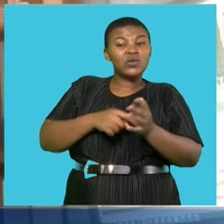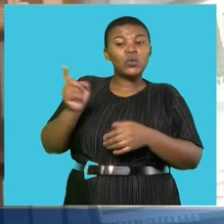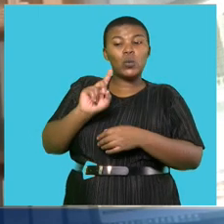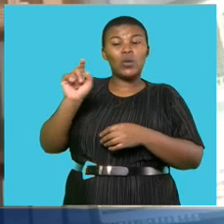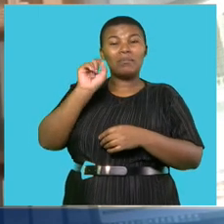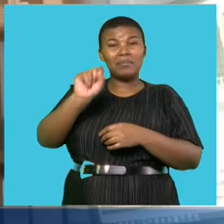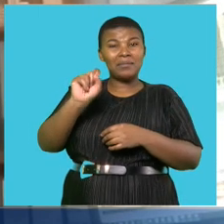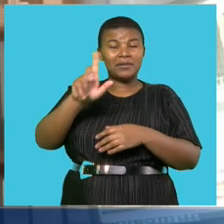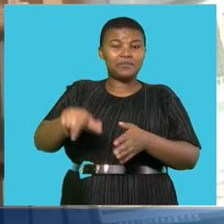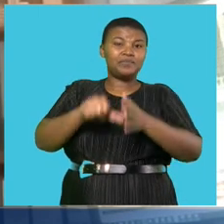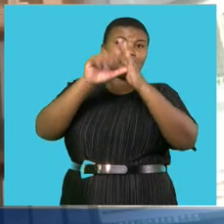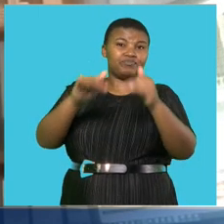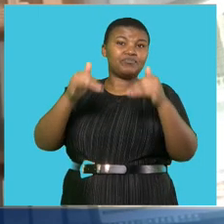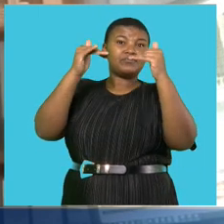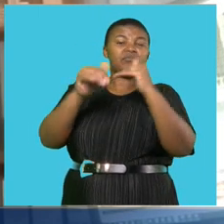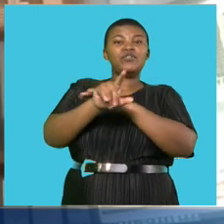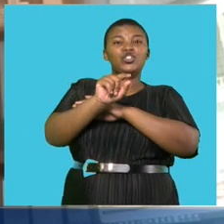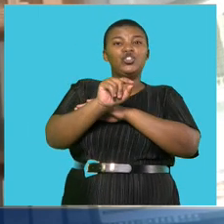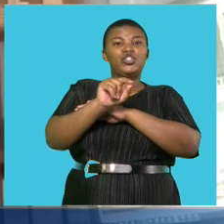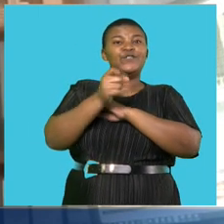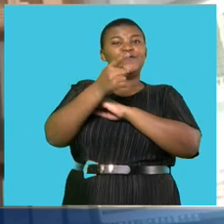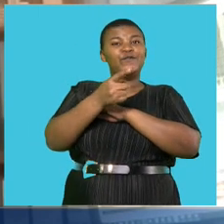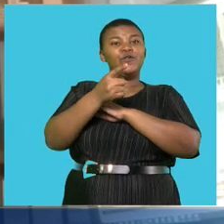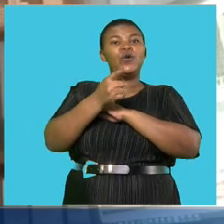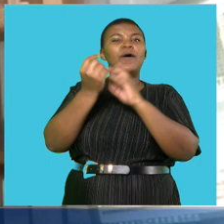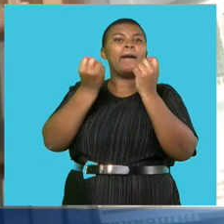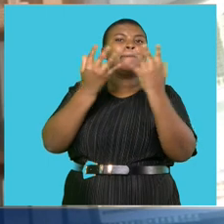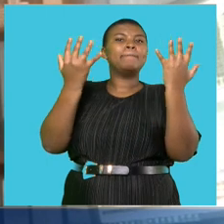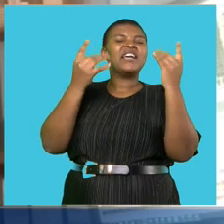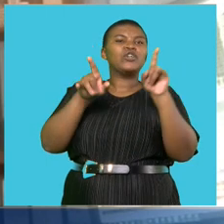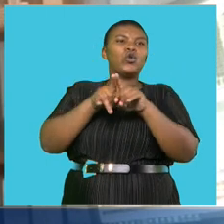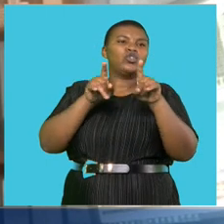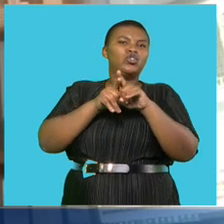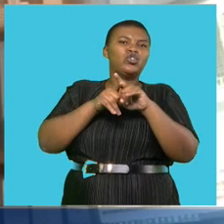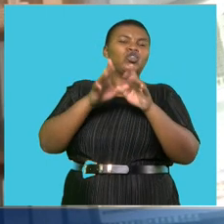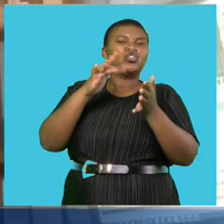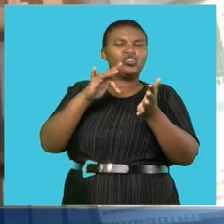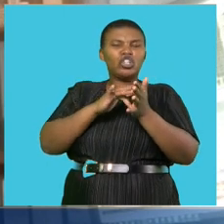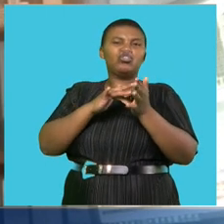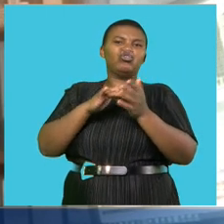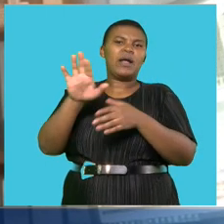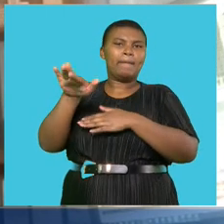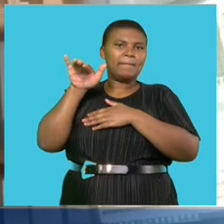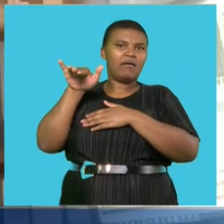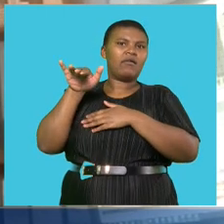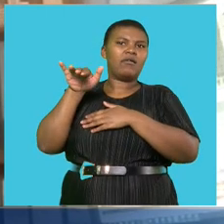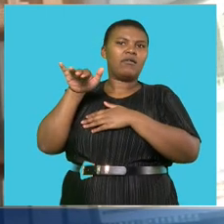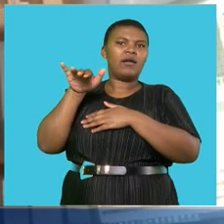obviously, being in a high-interest rate environment and many central bank officials speaking